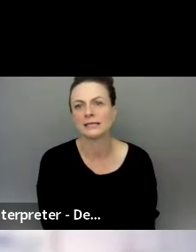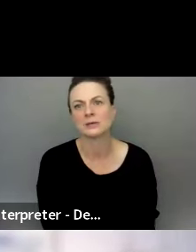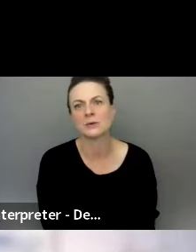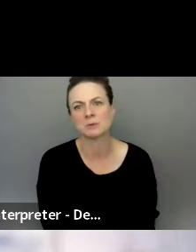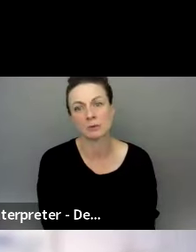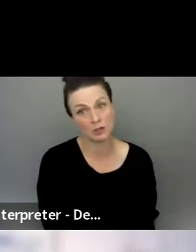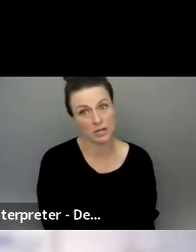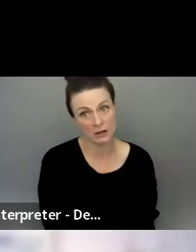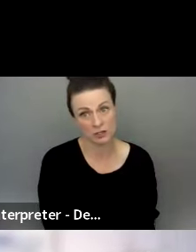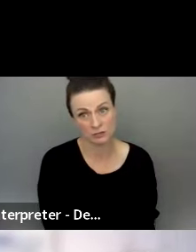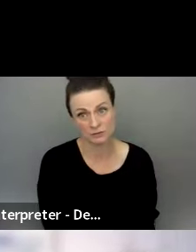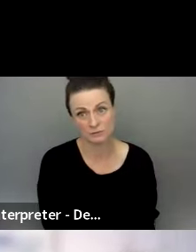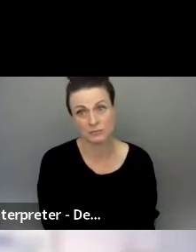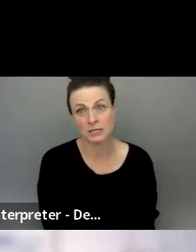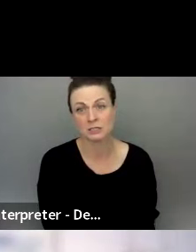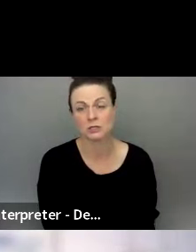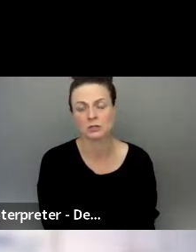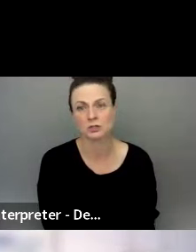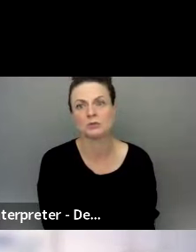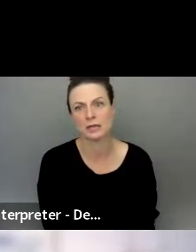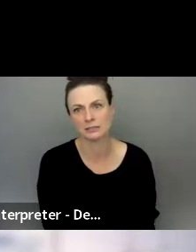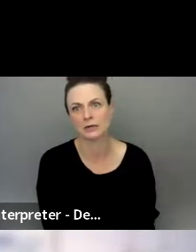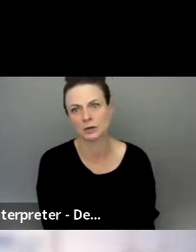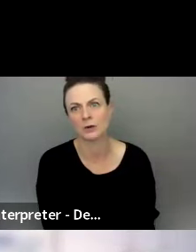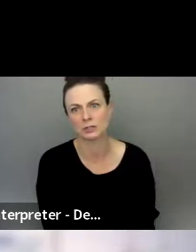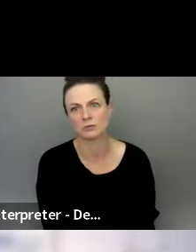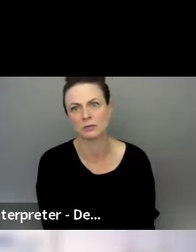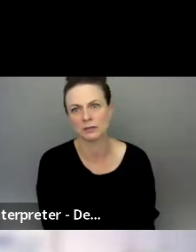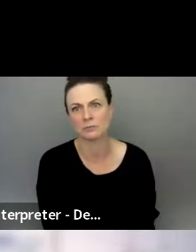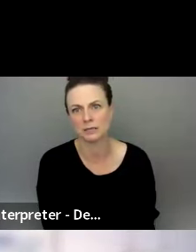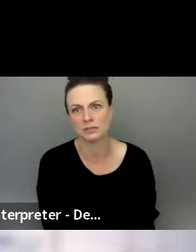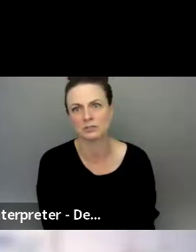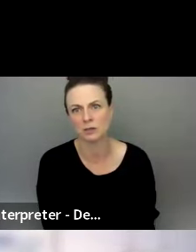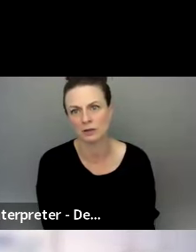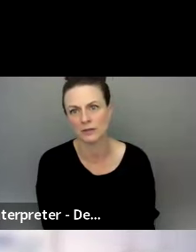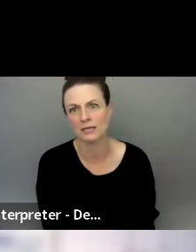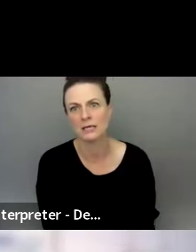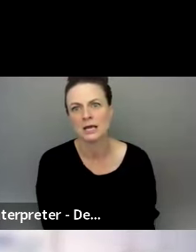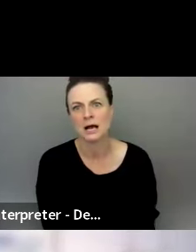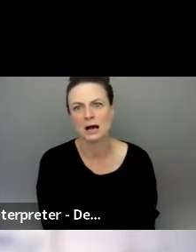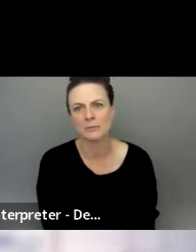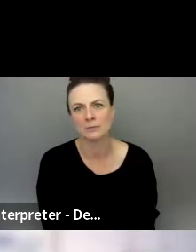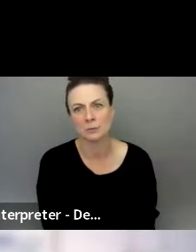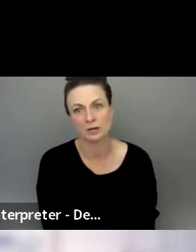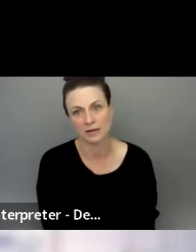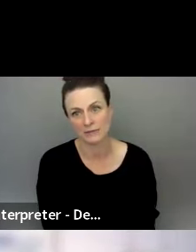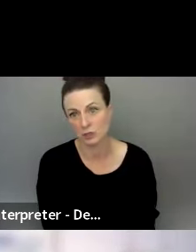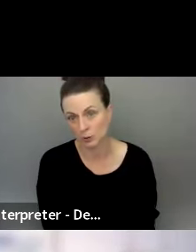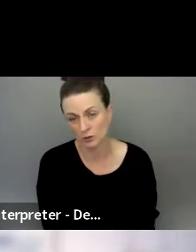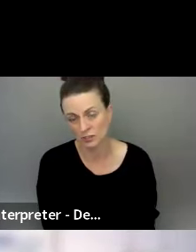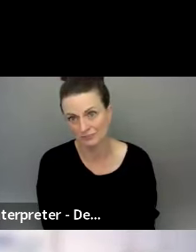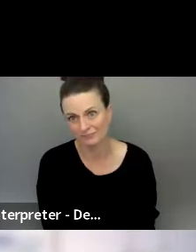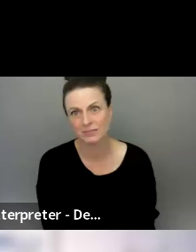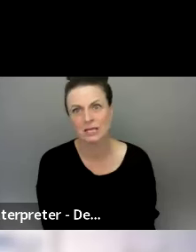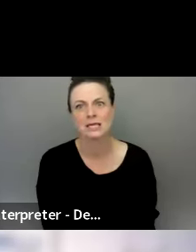And it's going to be a real challenge, because there are two things that are going to really be a struggle, I think. We don't have